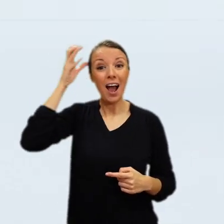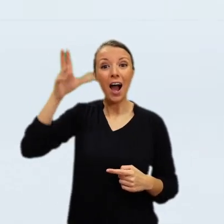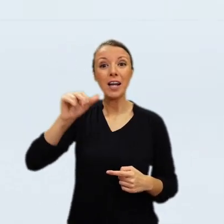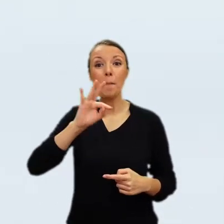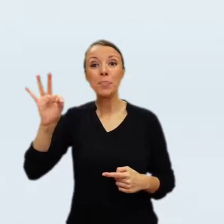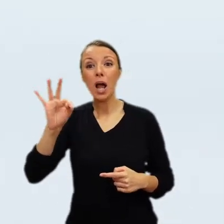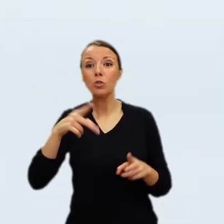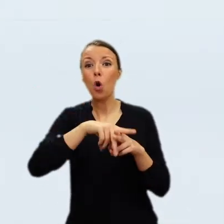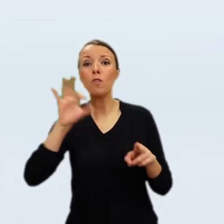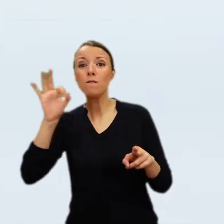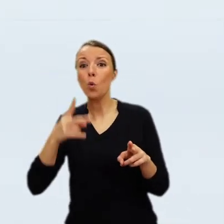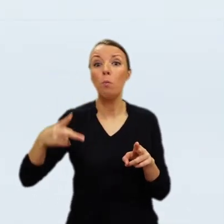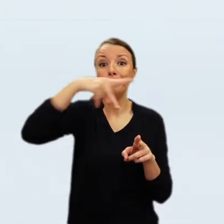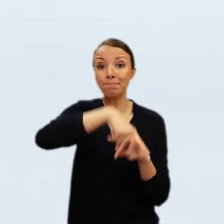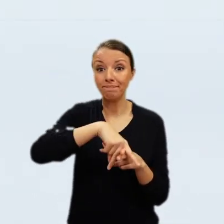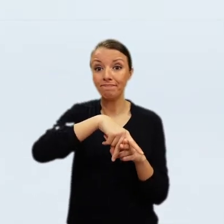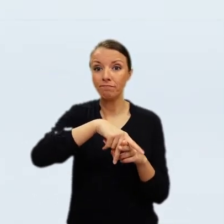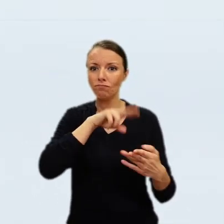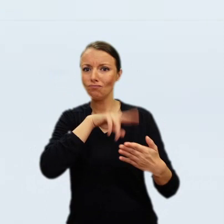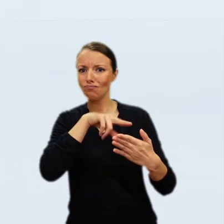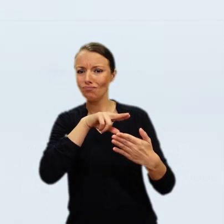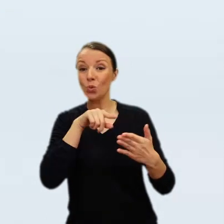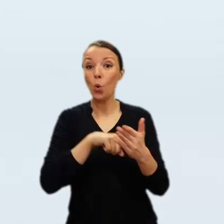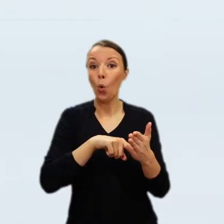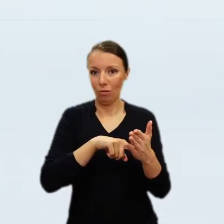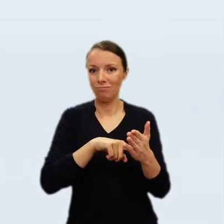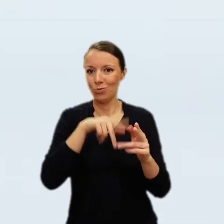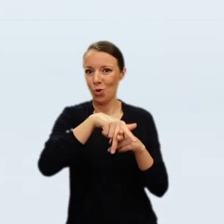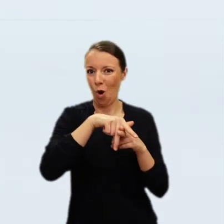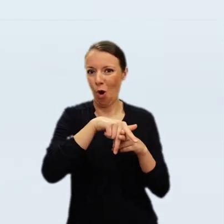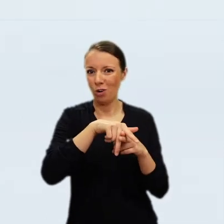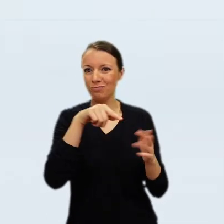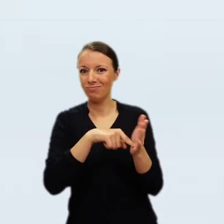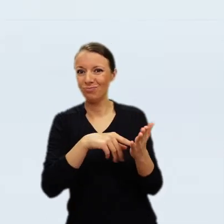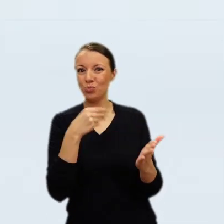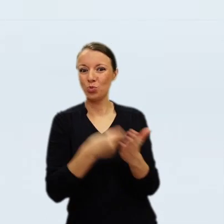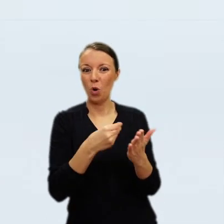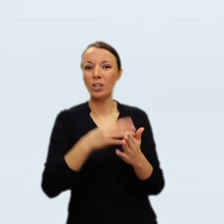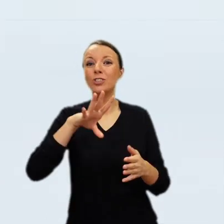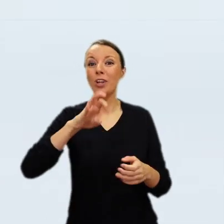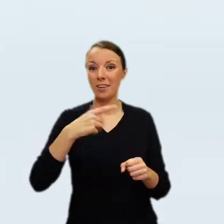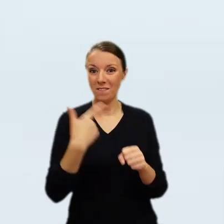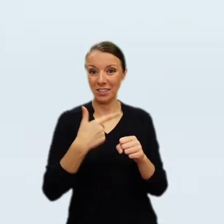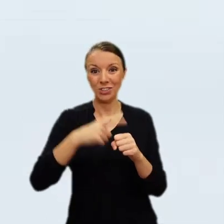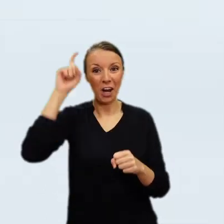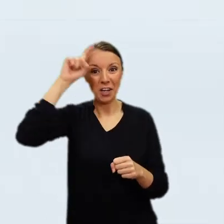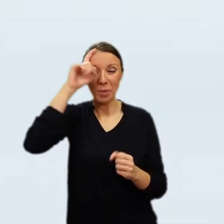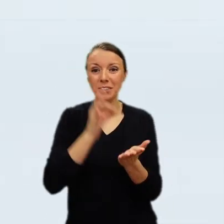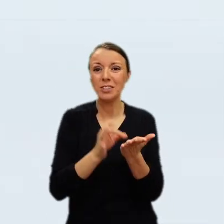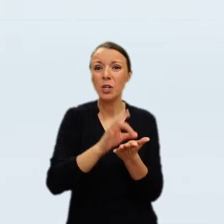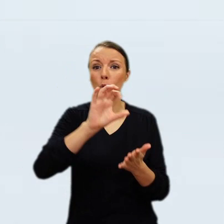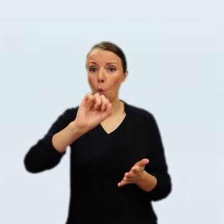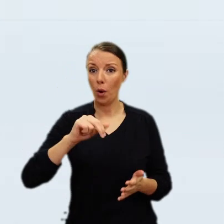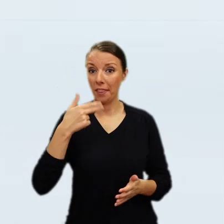Netherlands. For most of 1791, he was in The Hague. Even though it is most likely that he purchased the